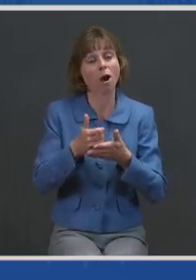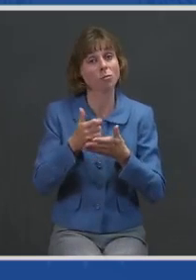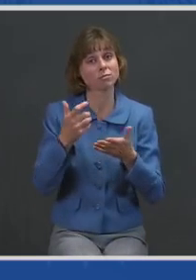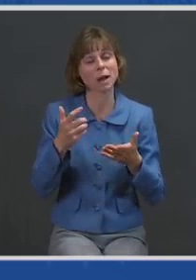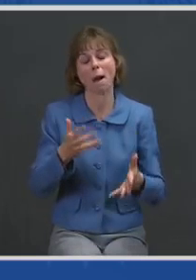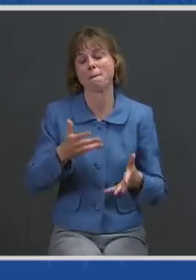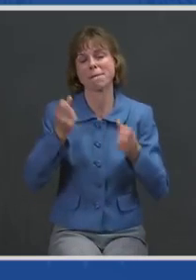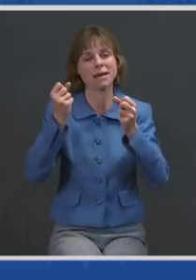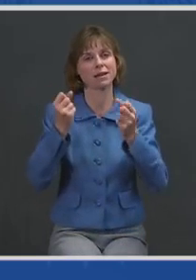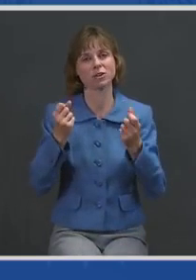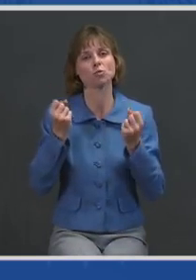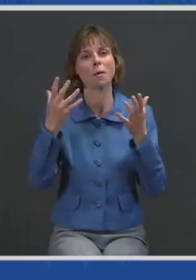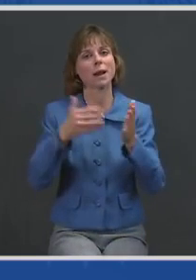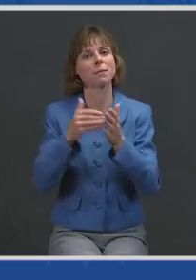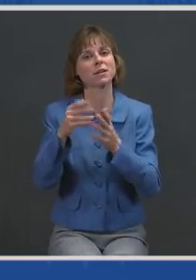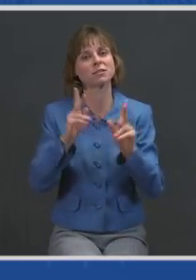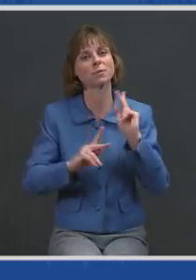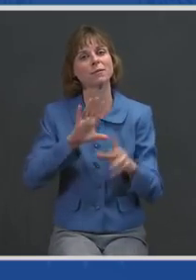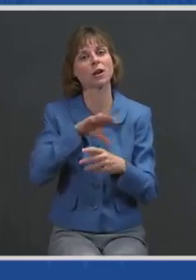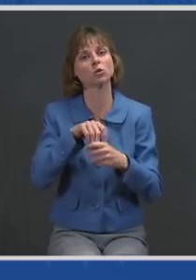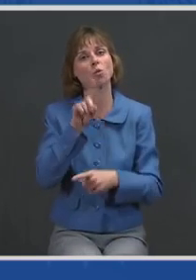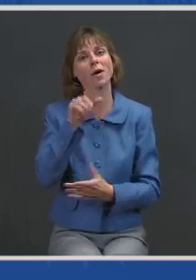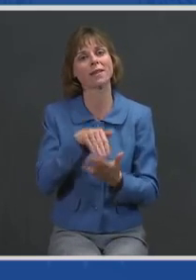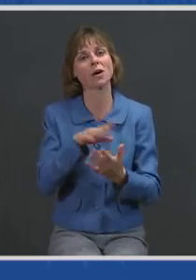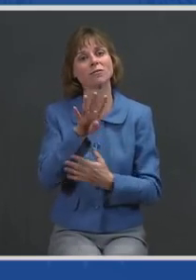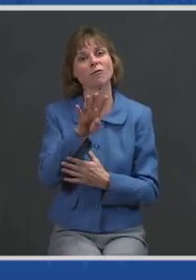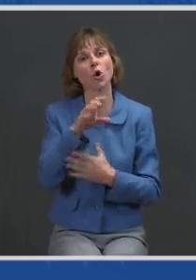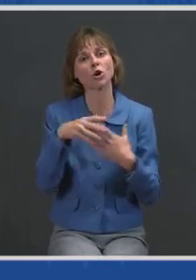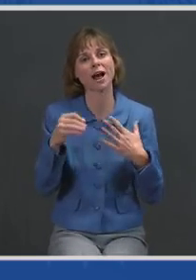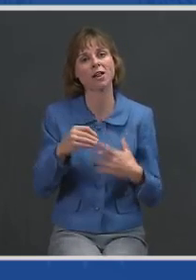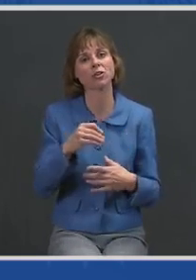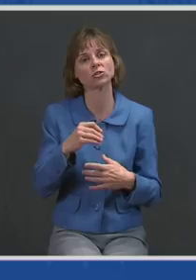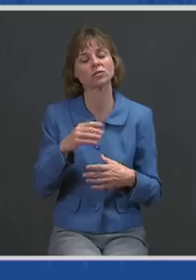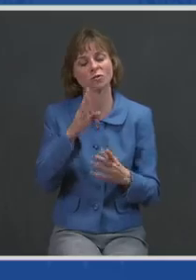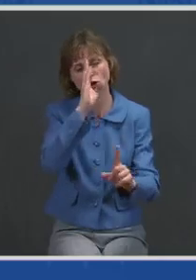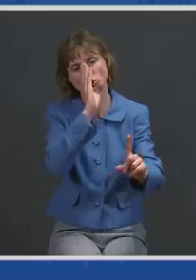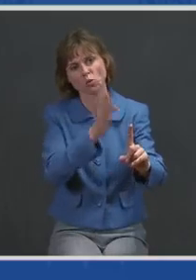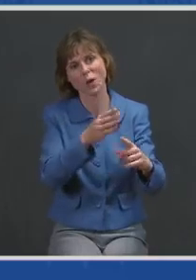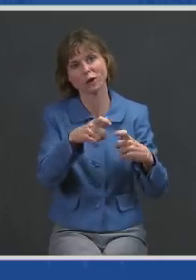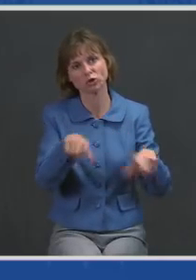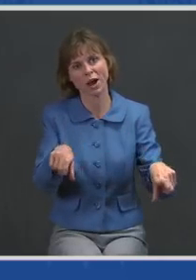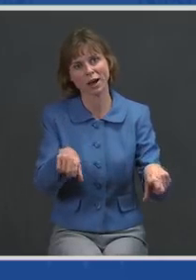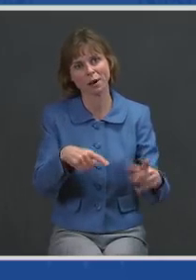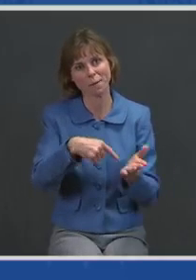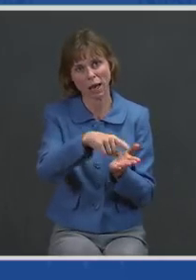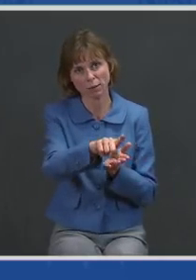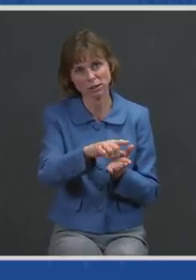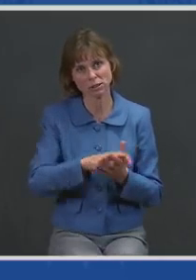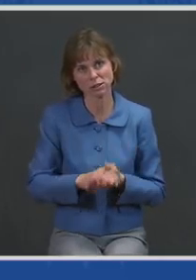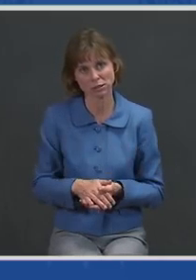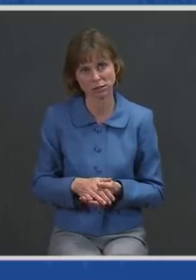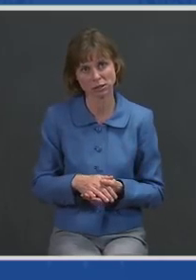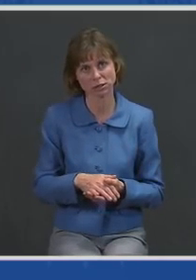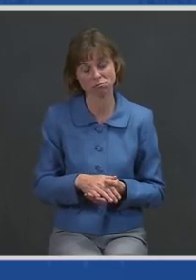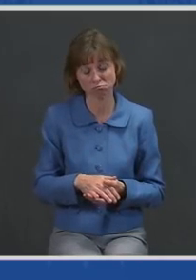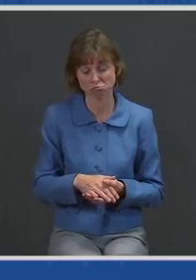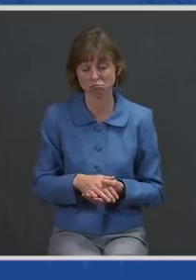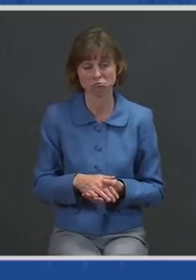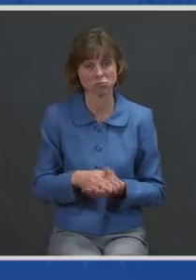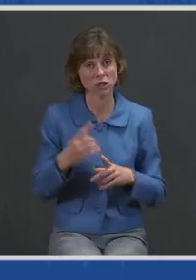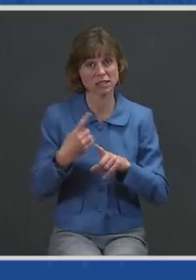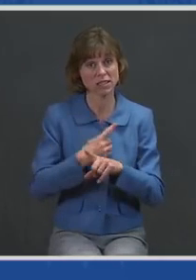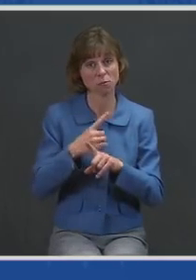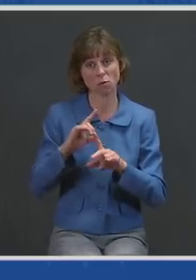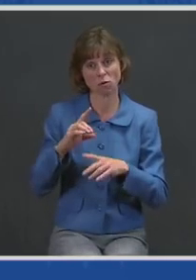includes $1,400 in direct rescue checks, payments. That means a typical family of